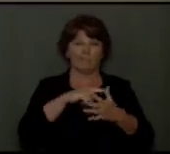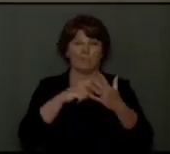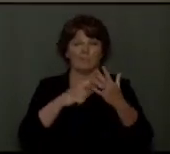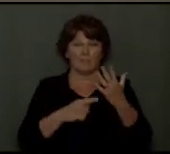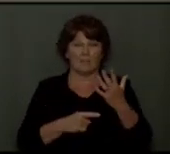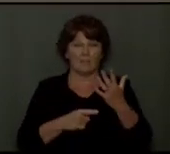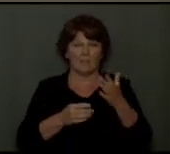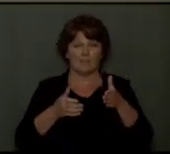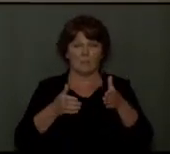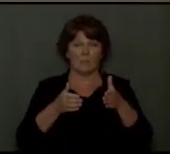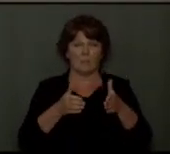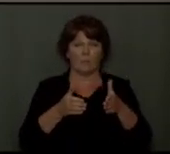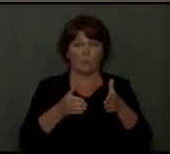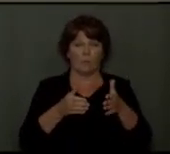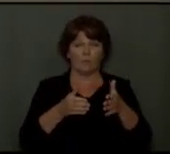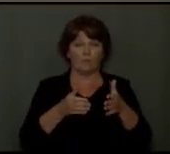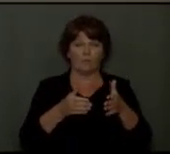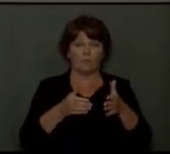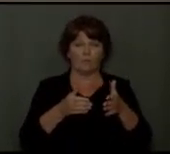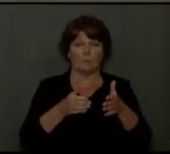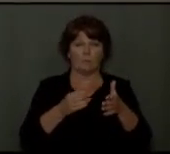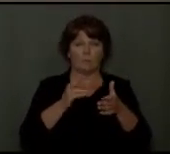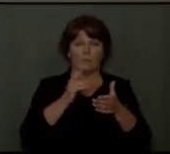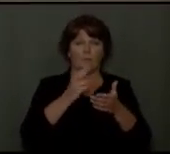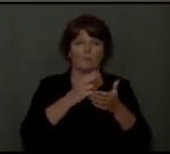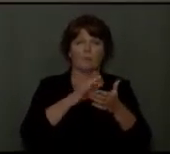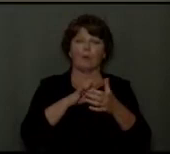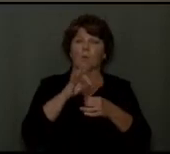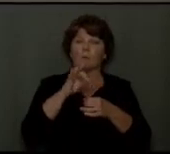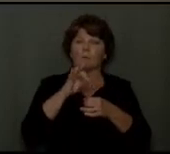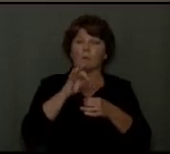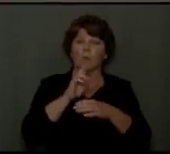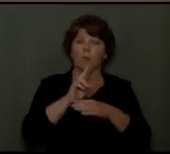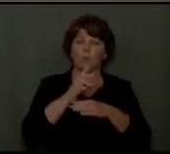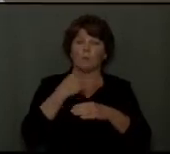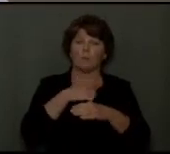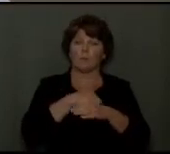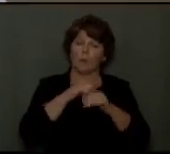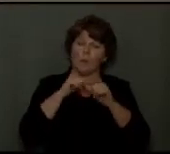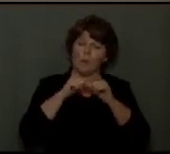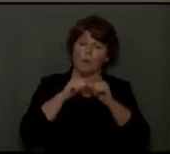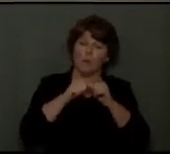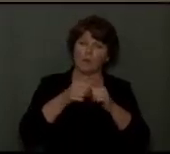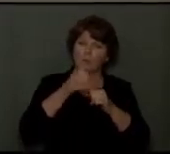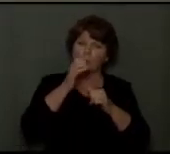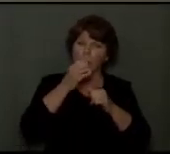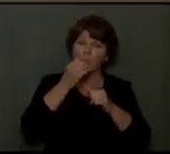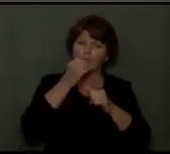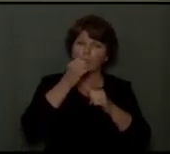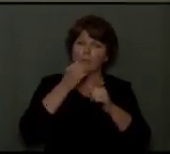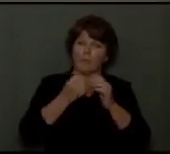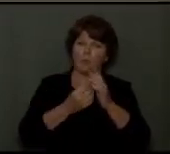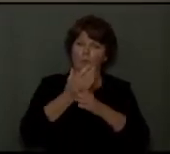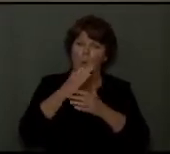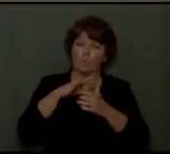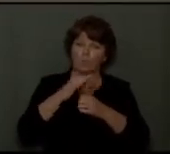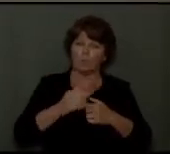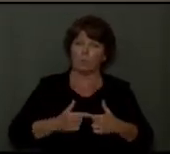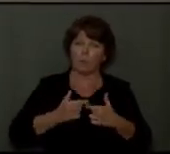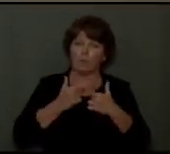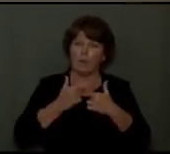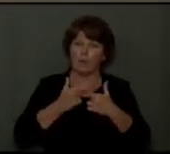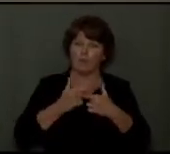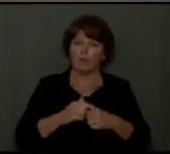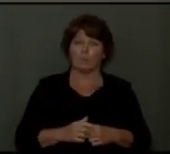the tools, the Spirit uses to keep us drinking and eating to help us grow in our spiritual lives.